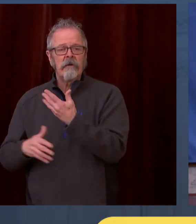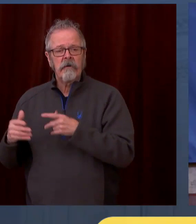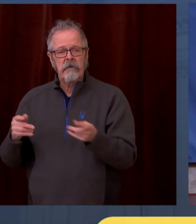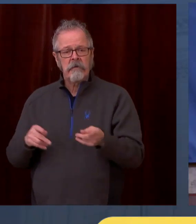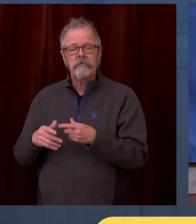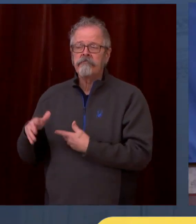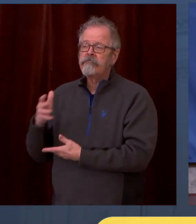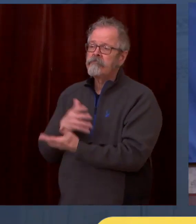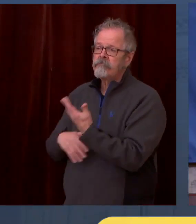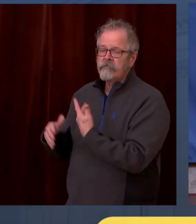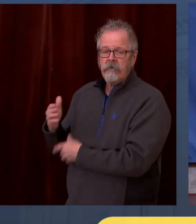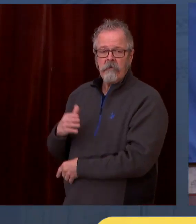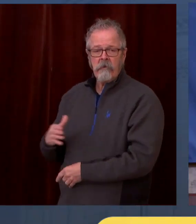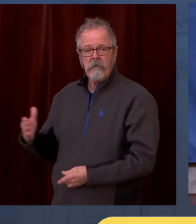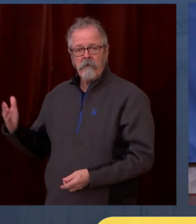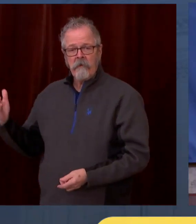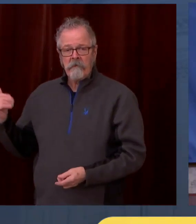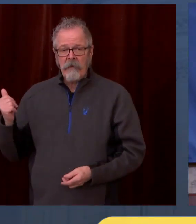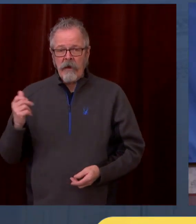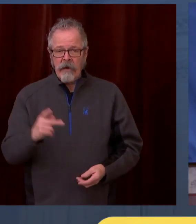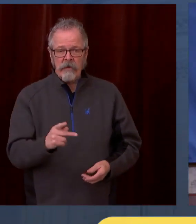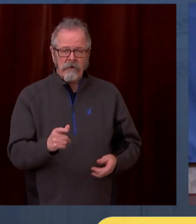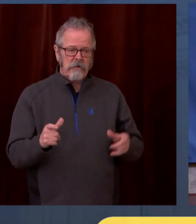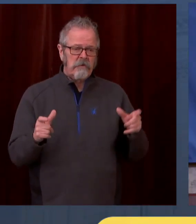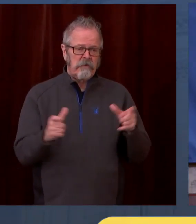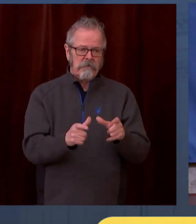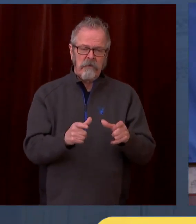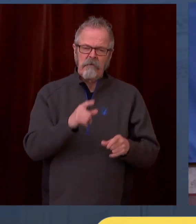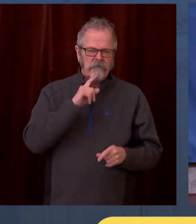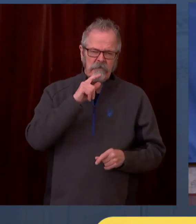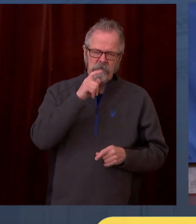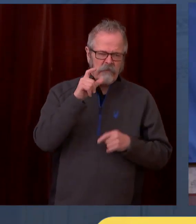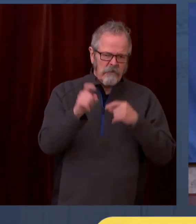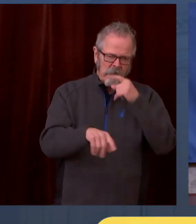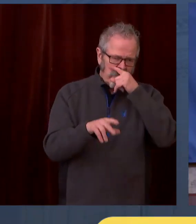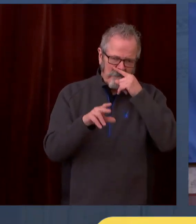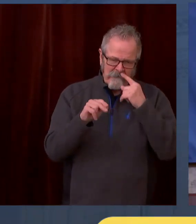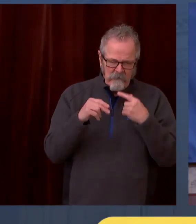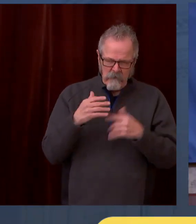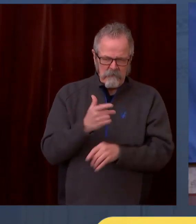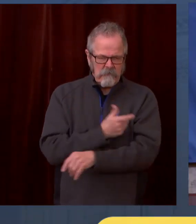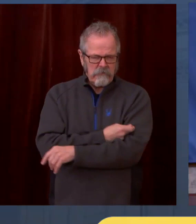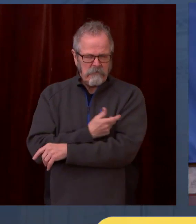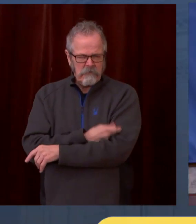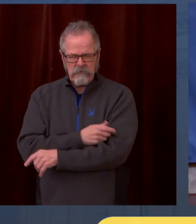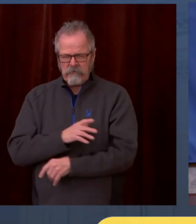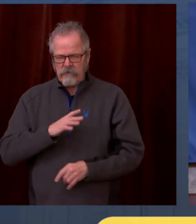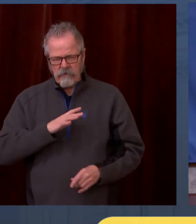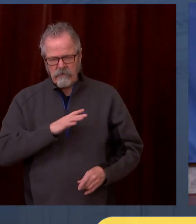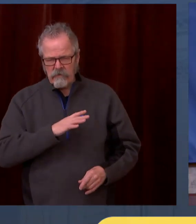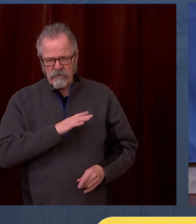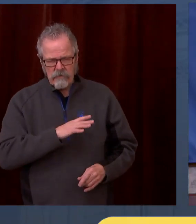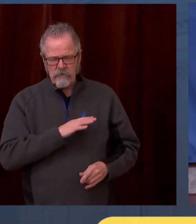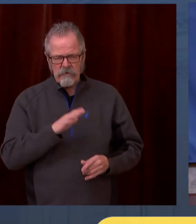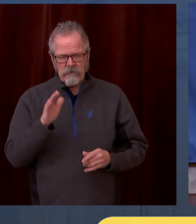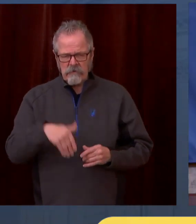of course, during active outbreaks or for residents with confirmed COVID-19 or residents who are in quarantine for COVID-19.